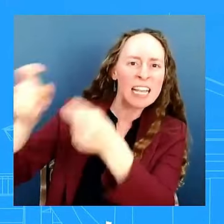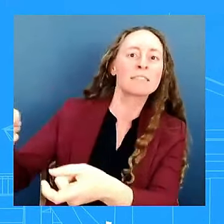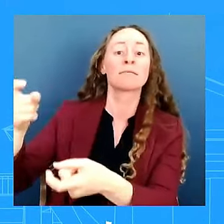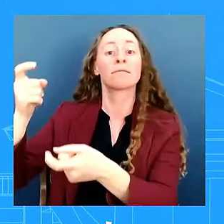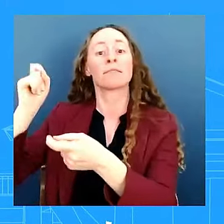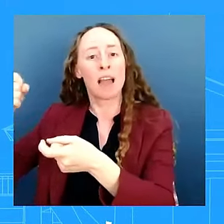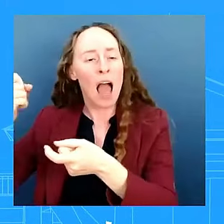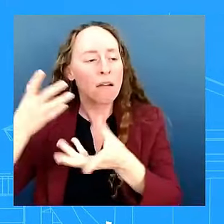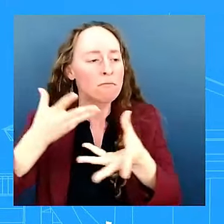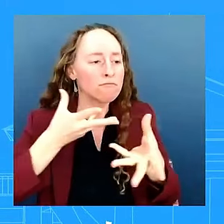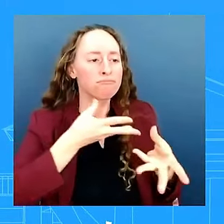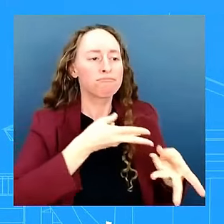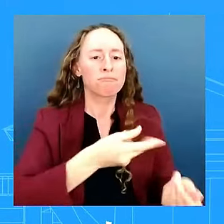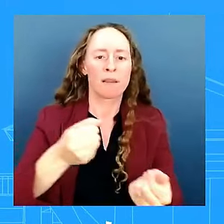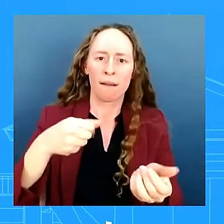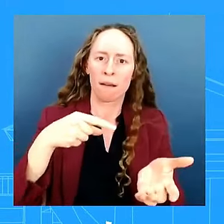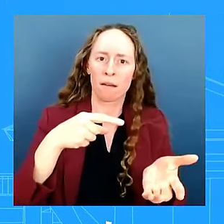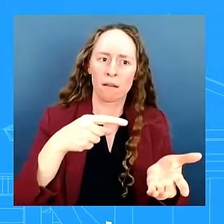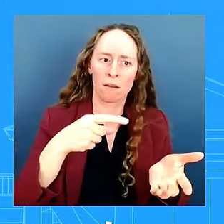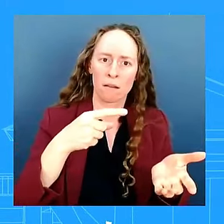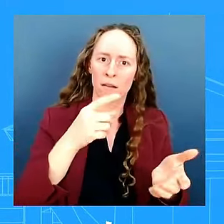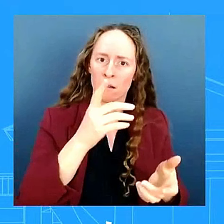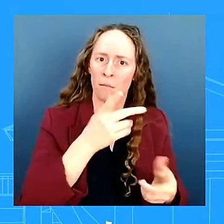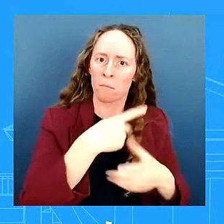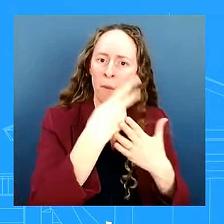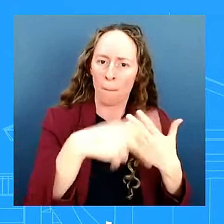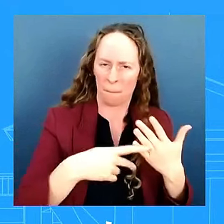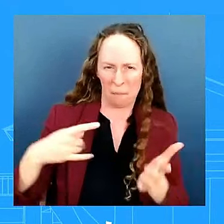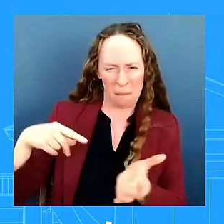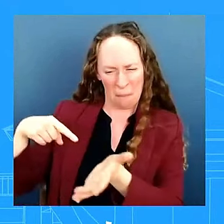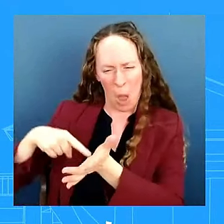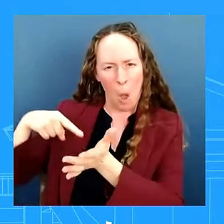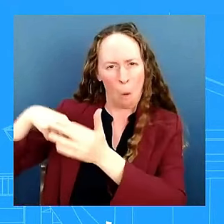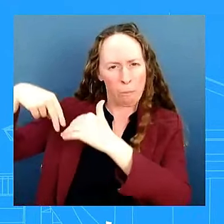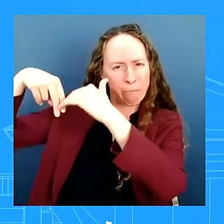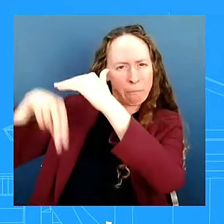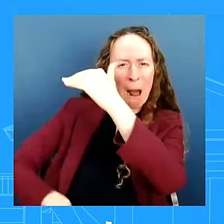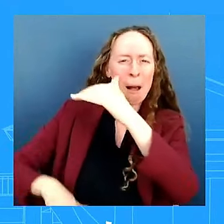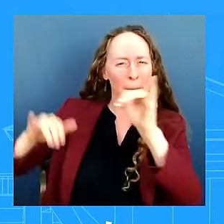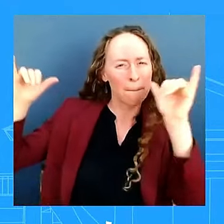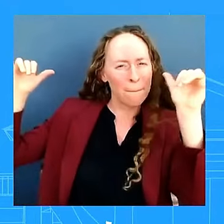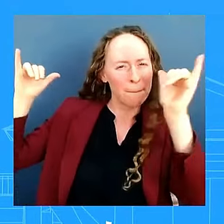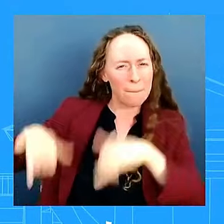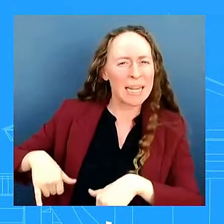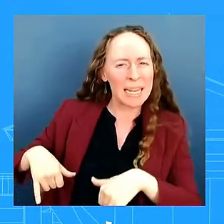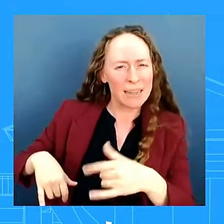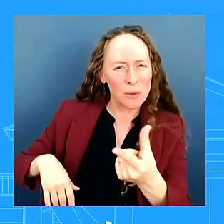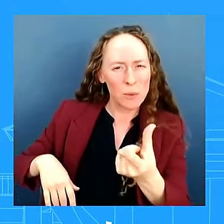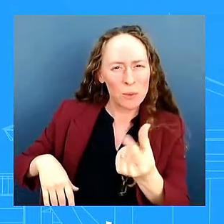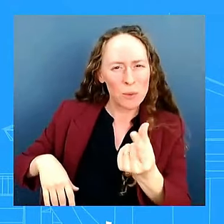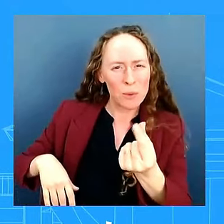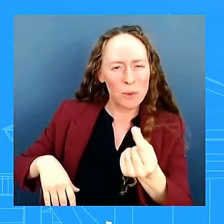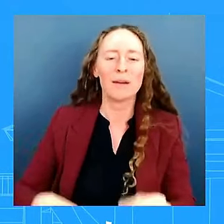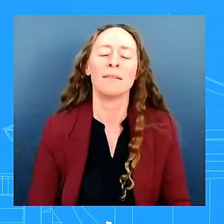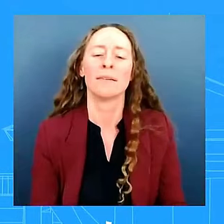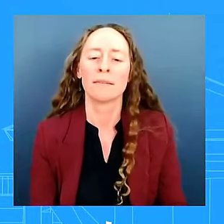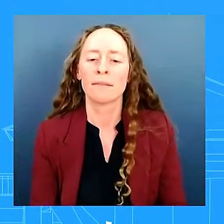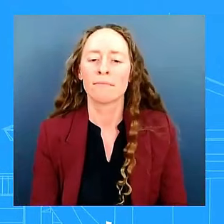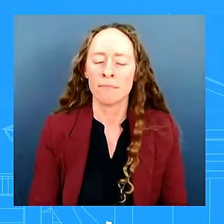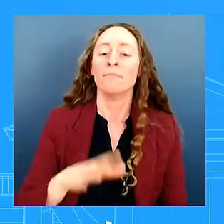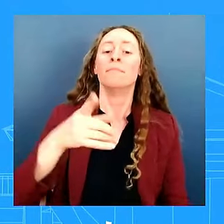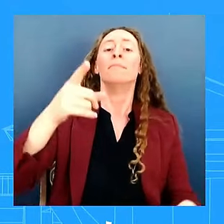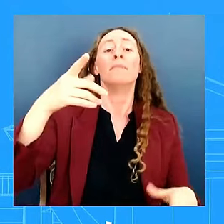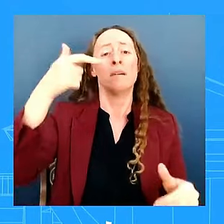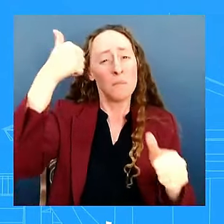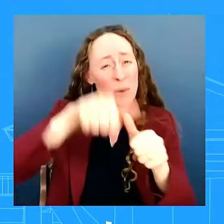to step back here for a second uh the last administration increased they increased the debt by a record eight trillion dollars i hope you wrote